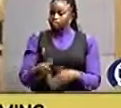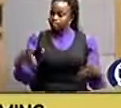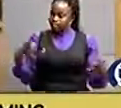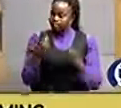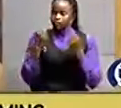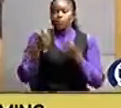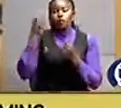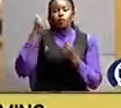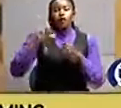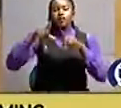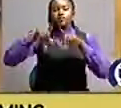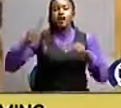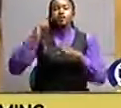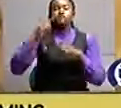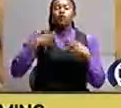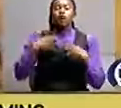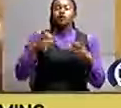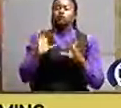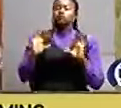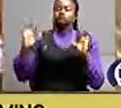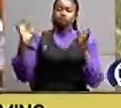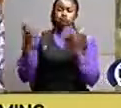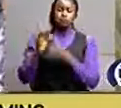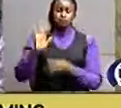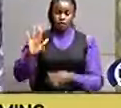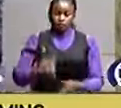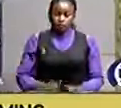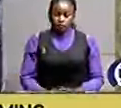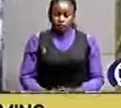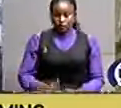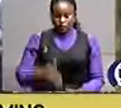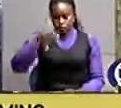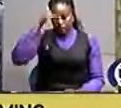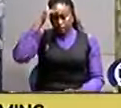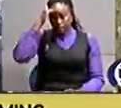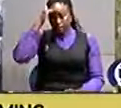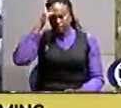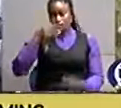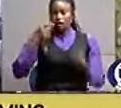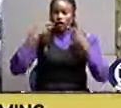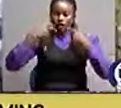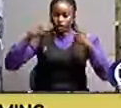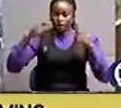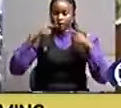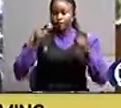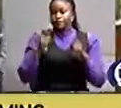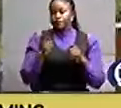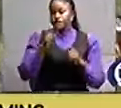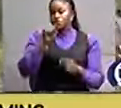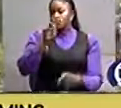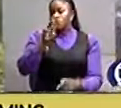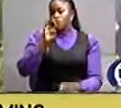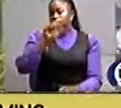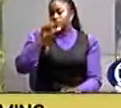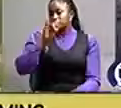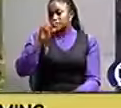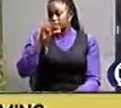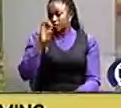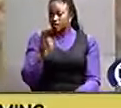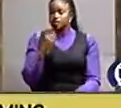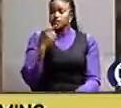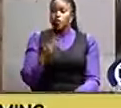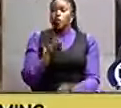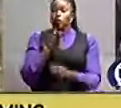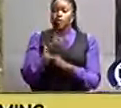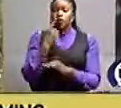gazetted land for wild animals police publicists renzori east vicent resige says over an acre